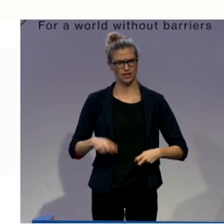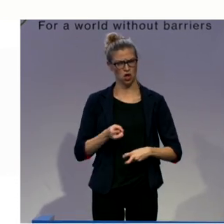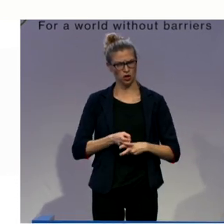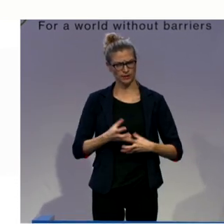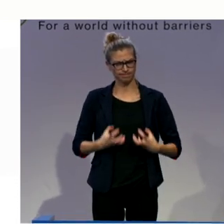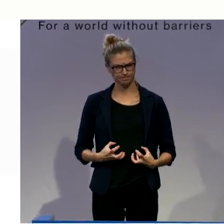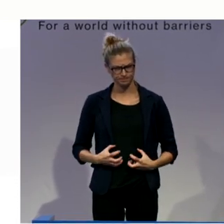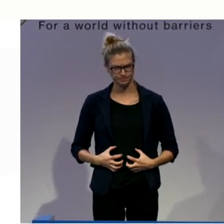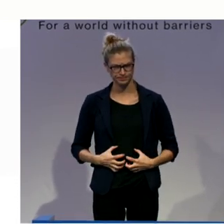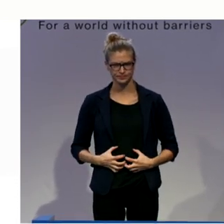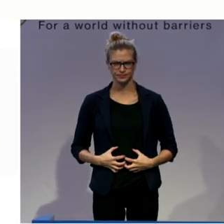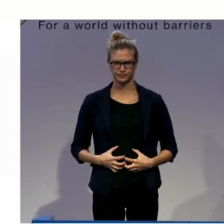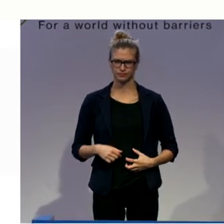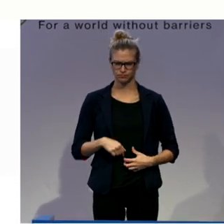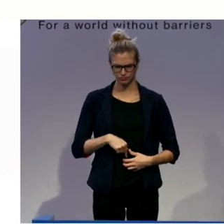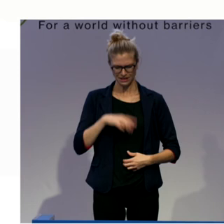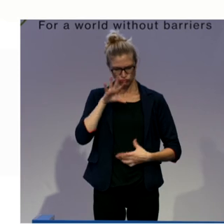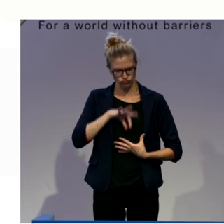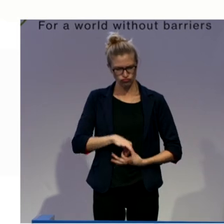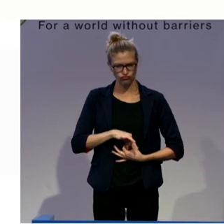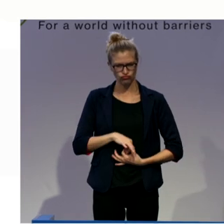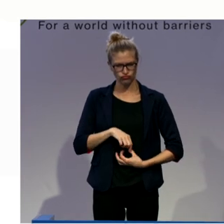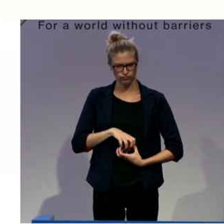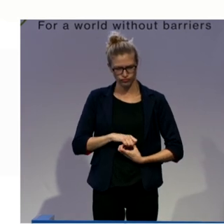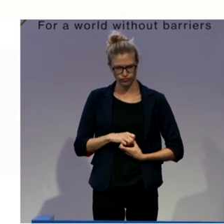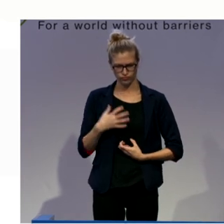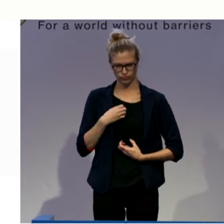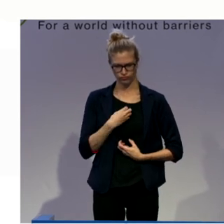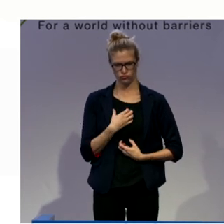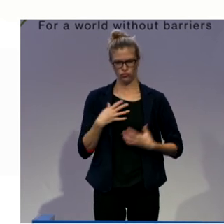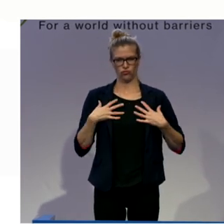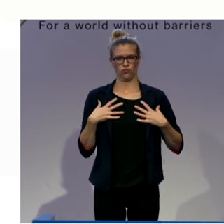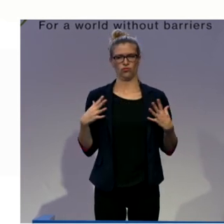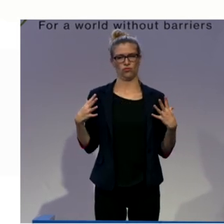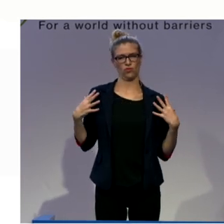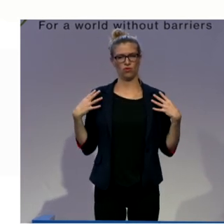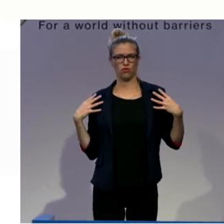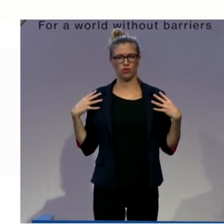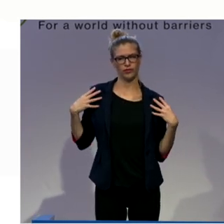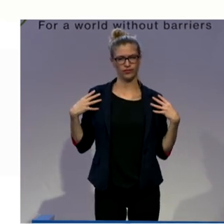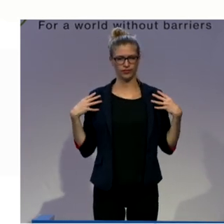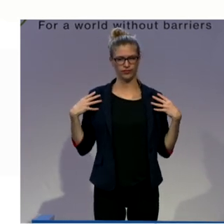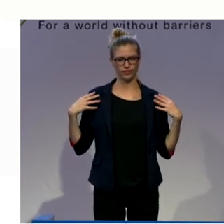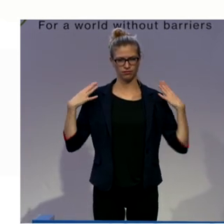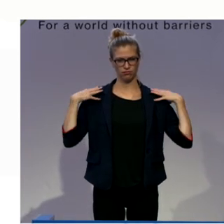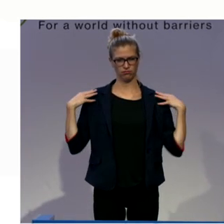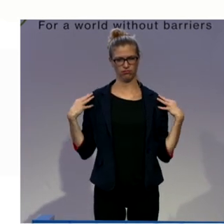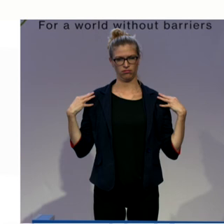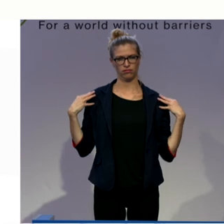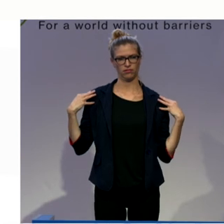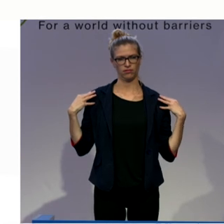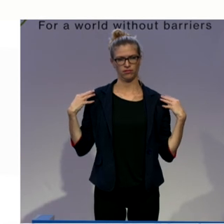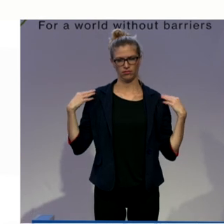core a little bit. We opened your chest. We did some flexion. We did some scapula and shoulder work.